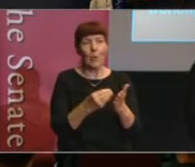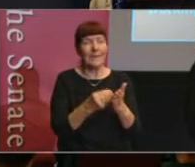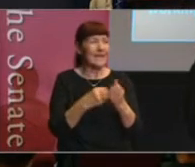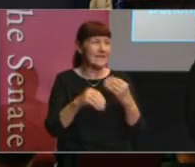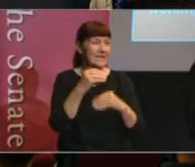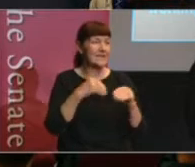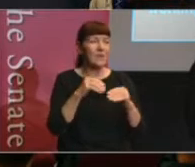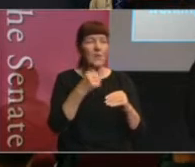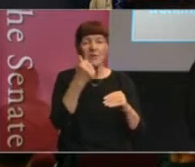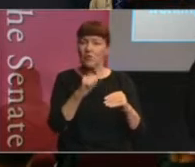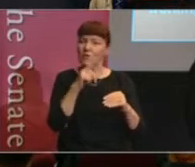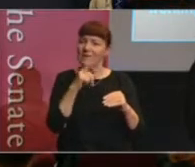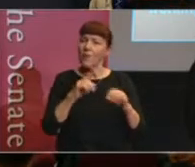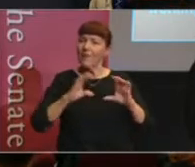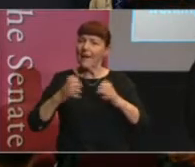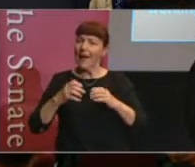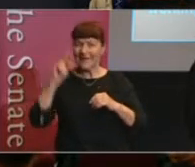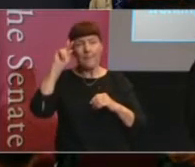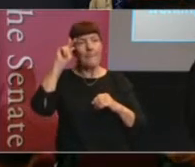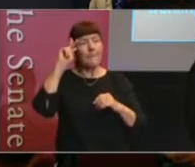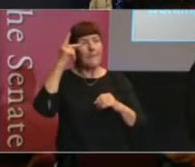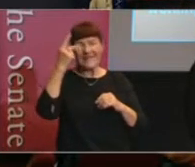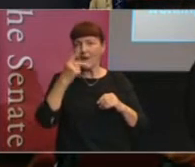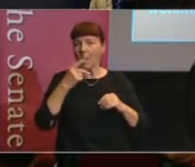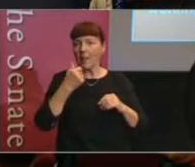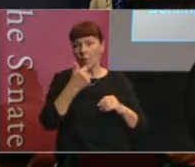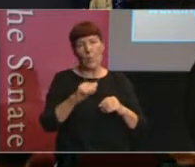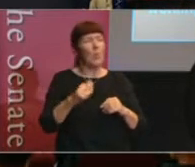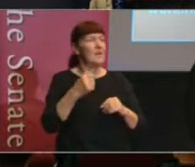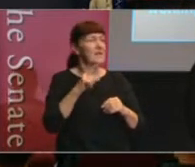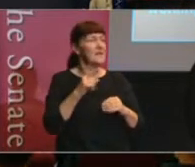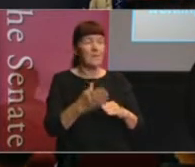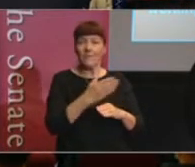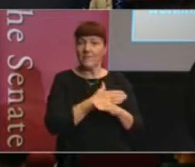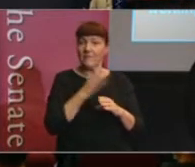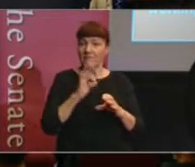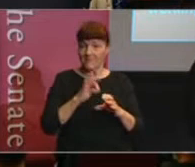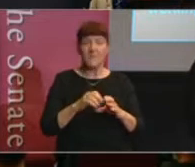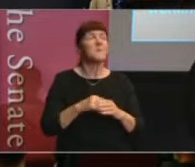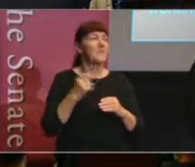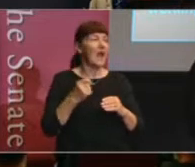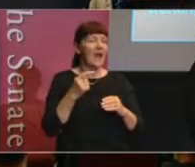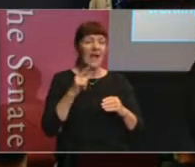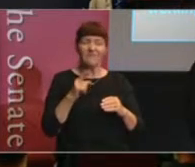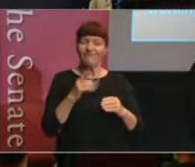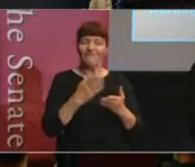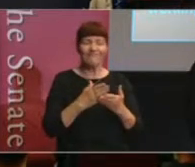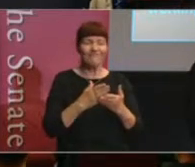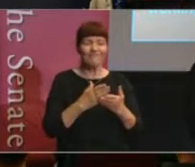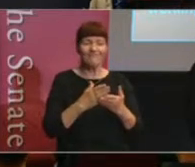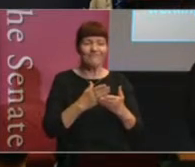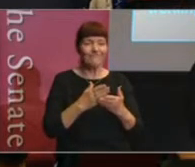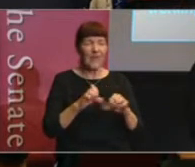prior to the last election. And it broke so many parliamentary